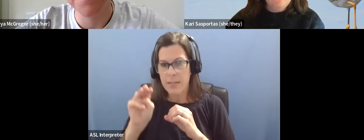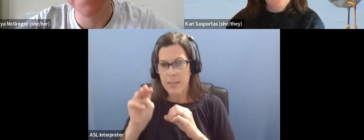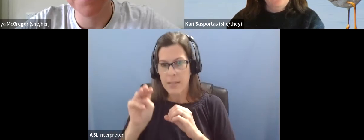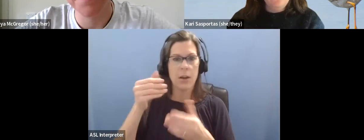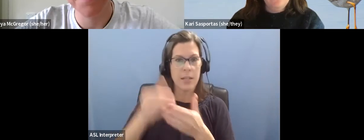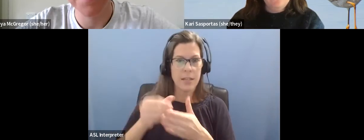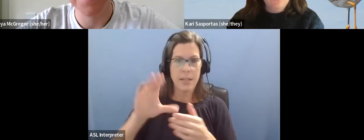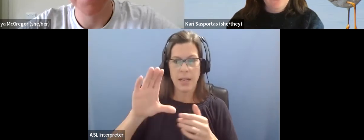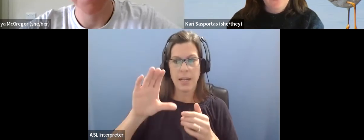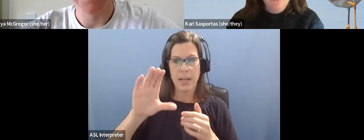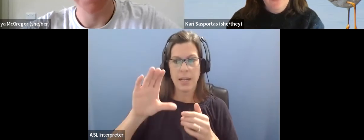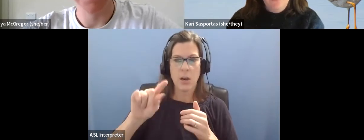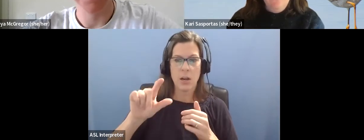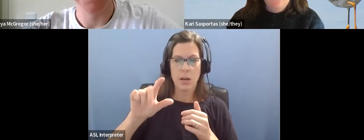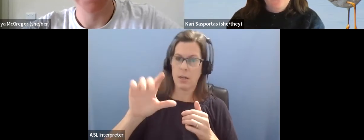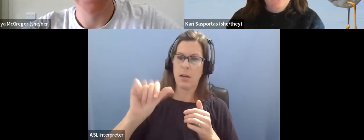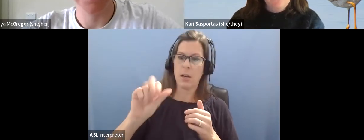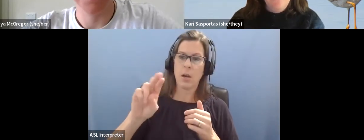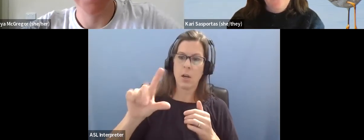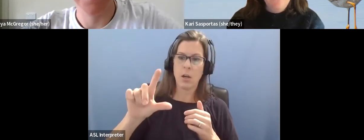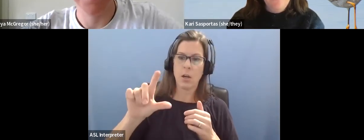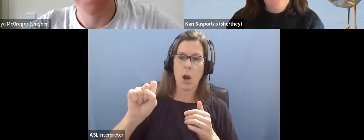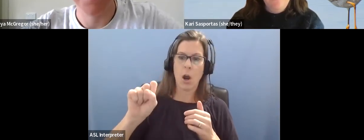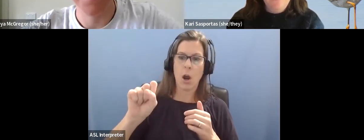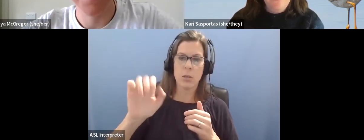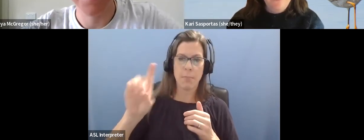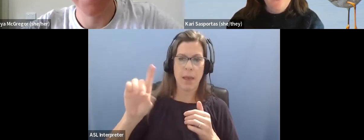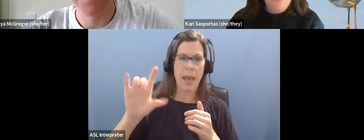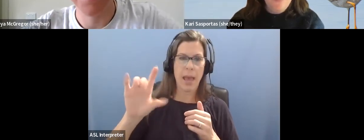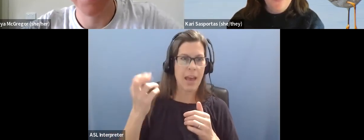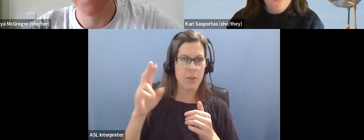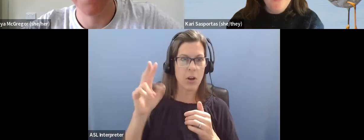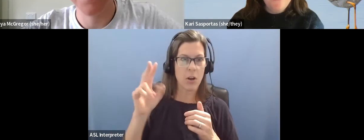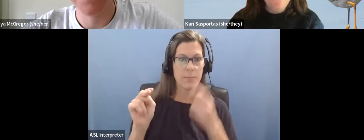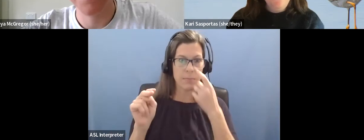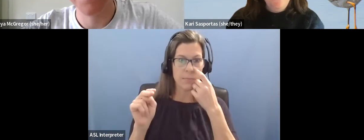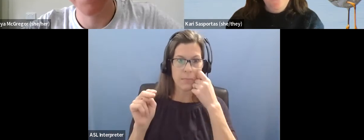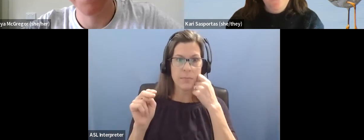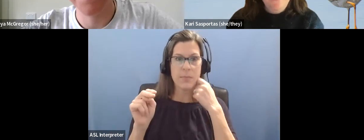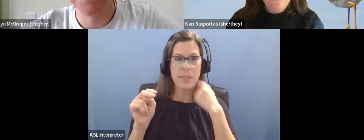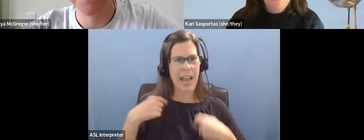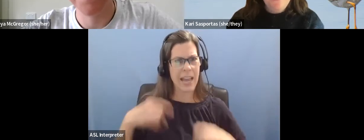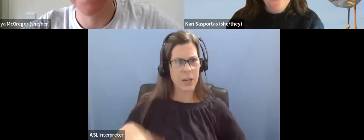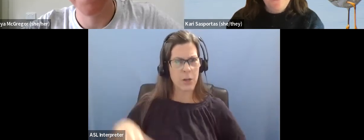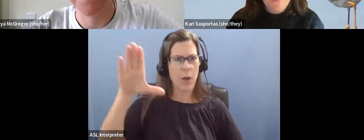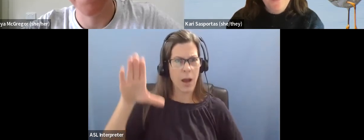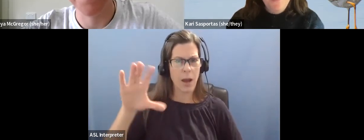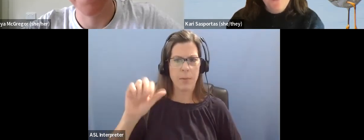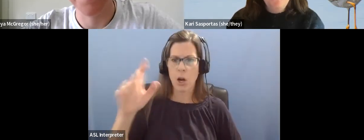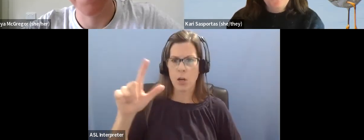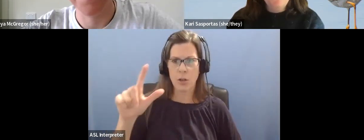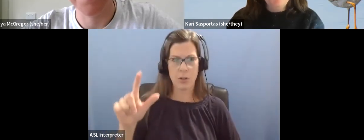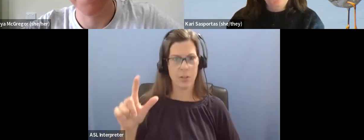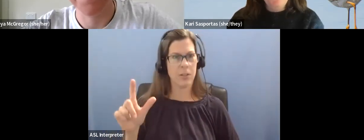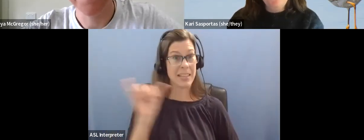Caverns National Park as well. And there were Paraloxia out there. And again, I grew up with cardinals. And these were like cardinal